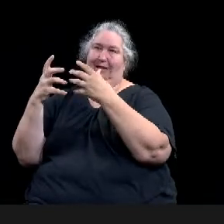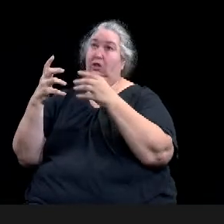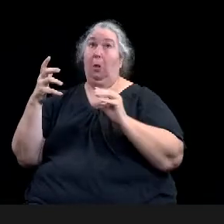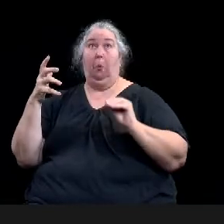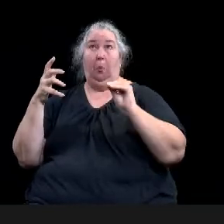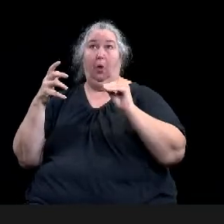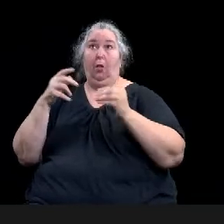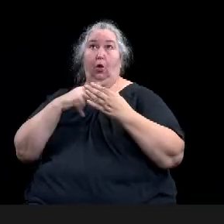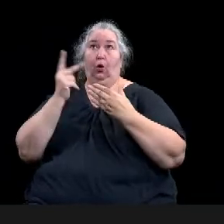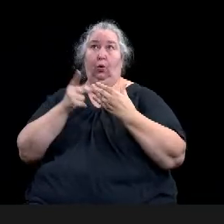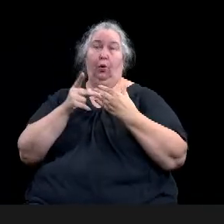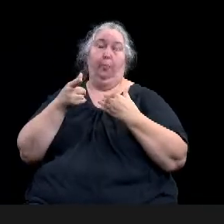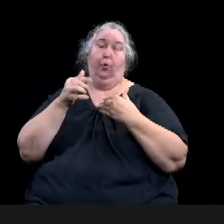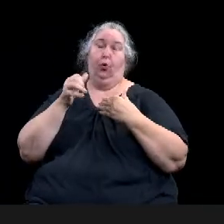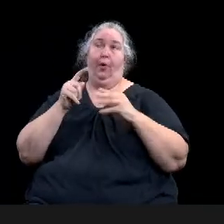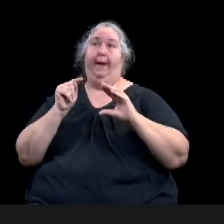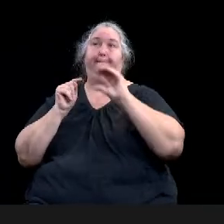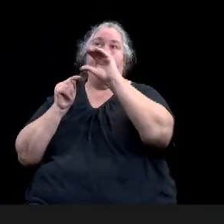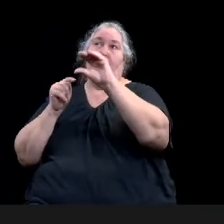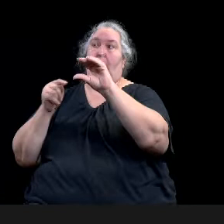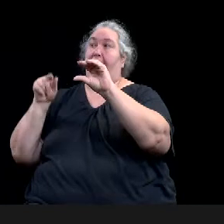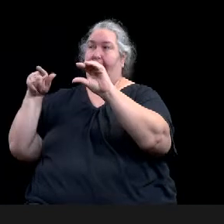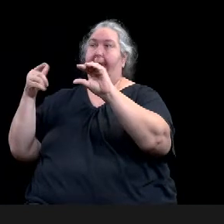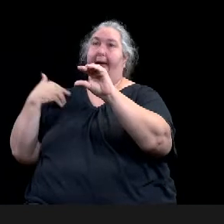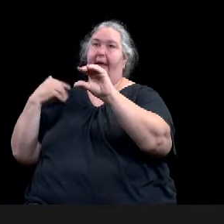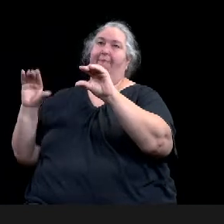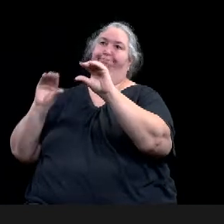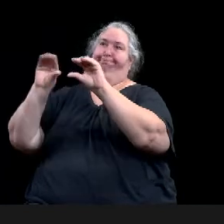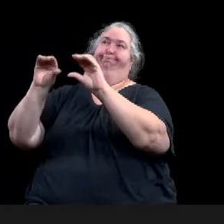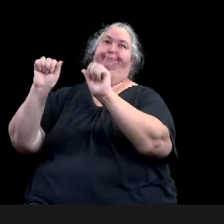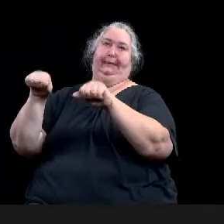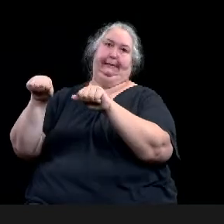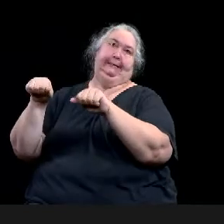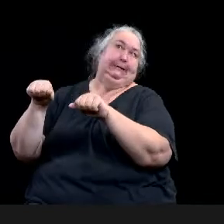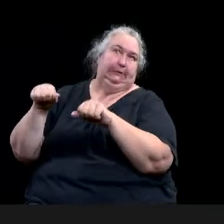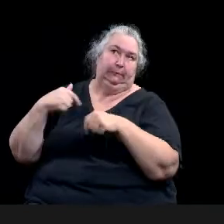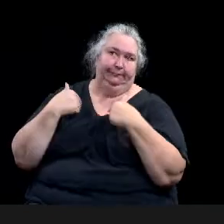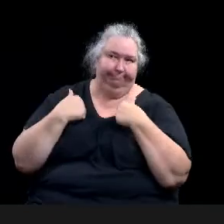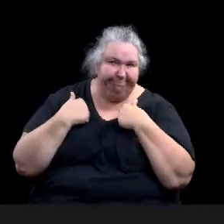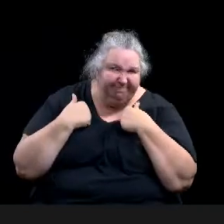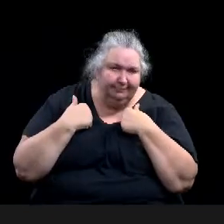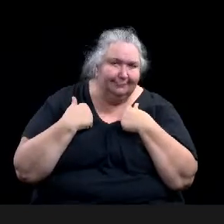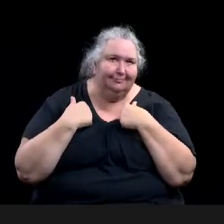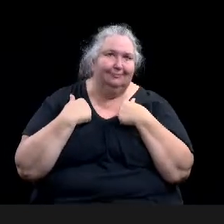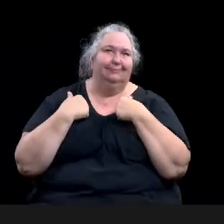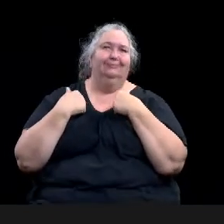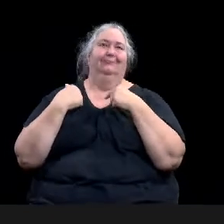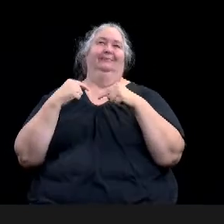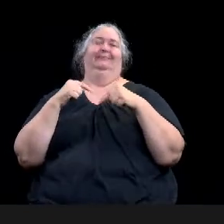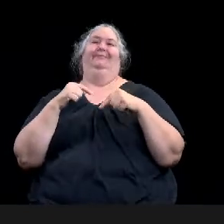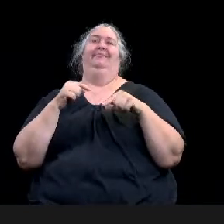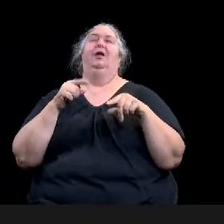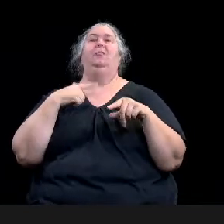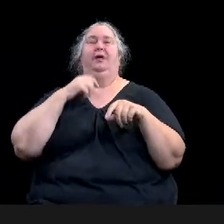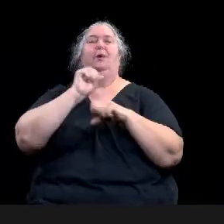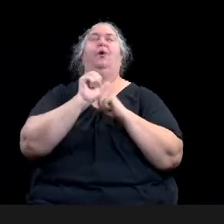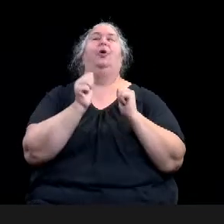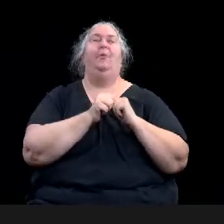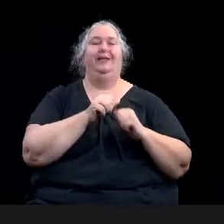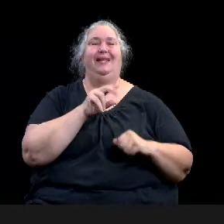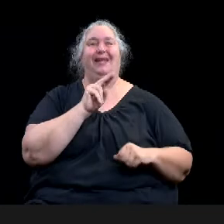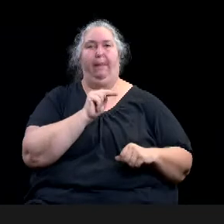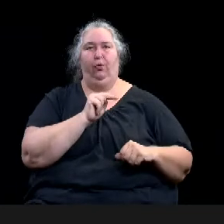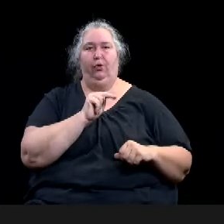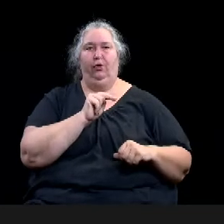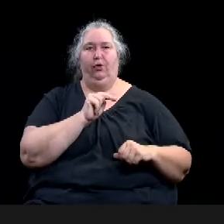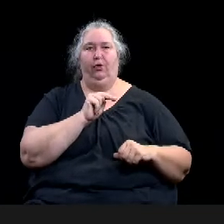working only with neighborhood associations, we have attempted to create a grant program that will really work well for Waco specifically and its